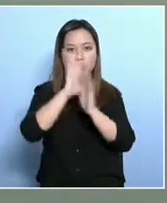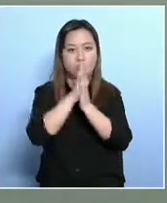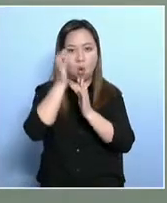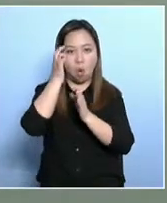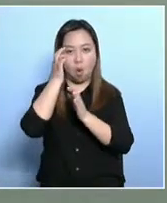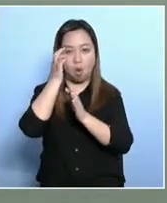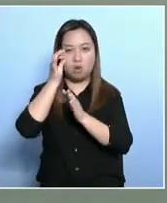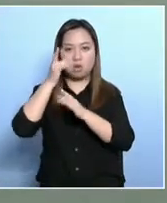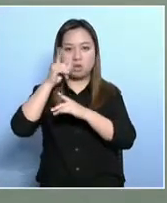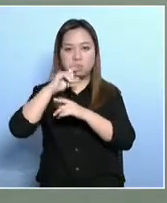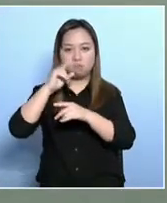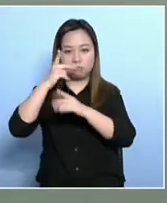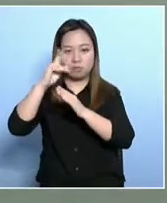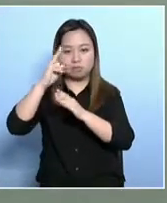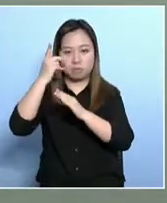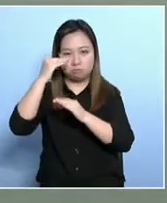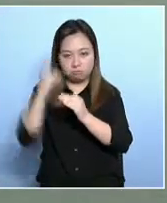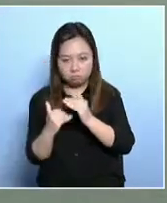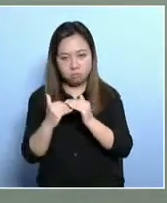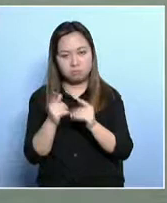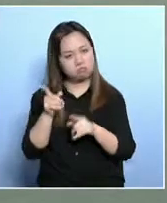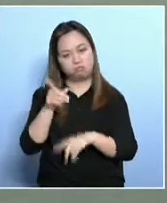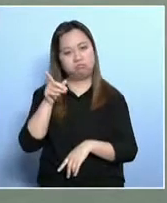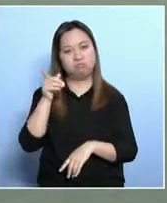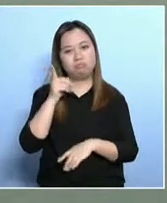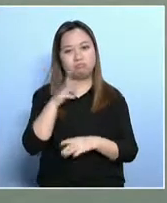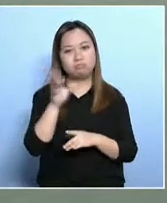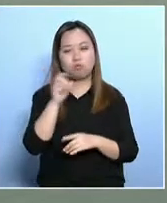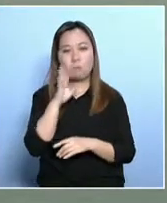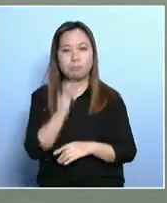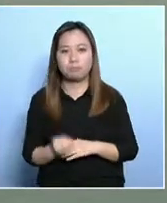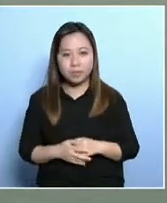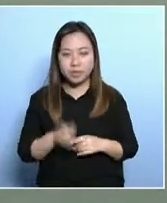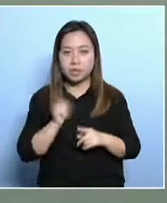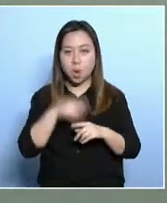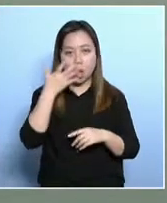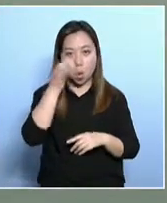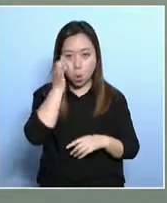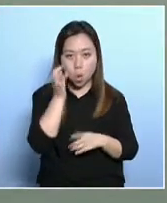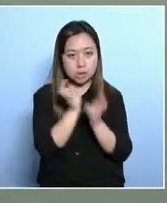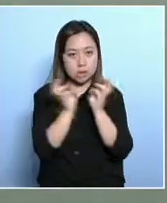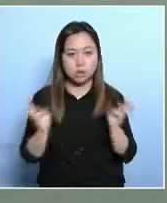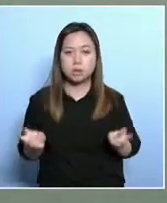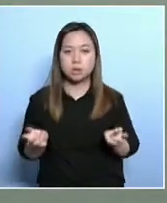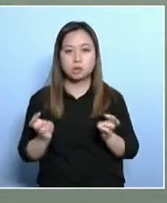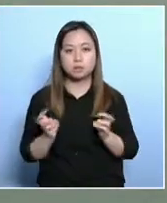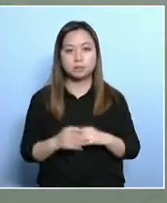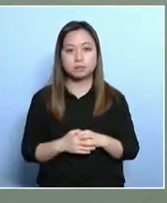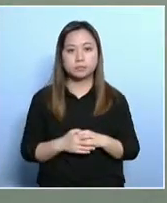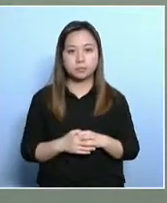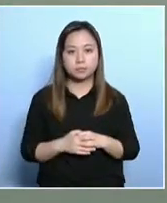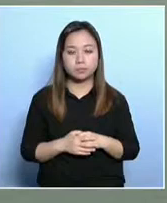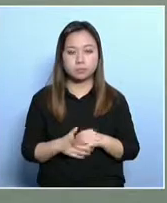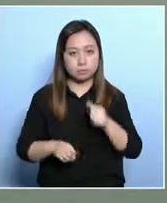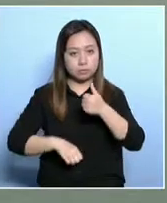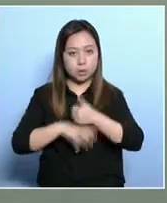be eradicated and the number will drop to zero. Now, and